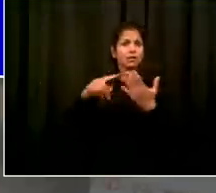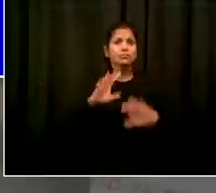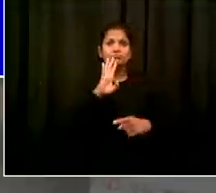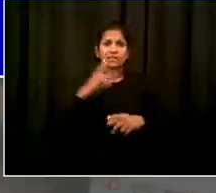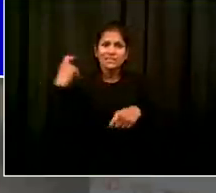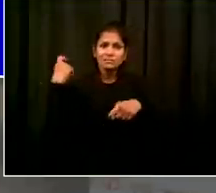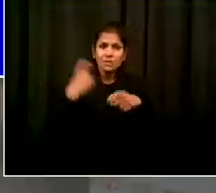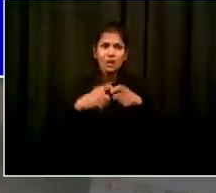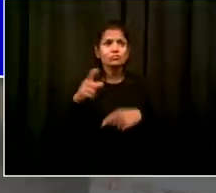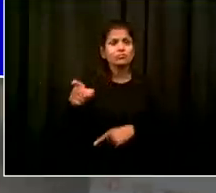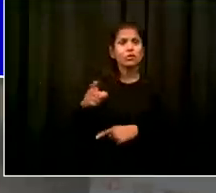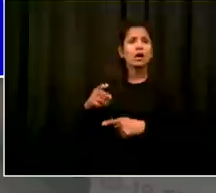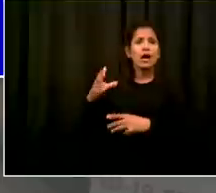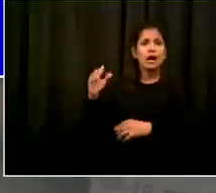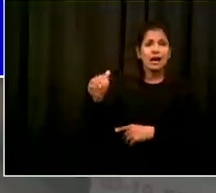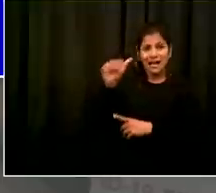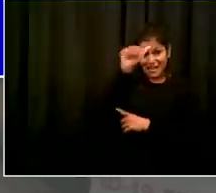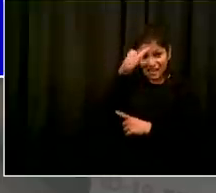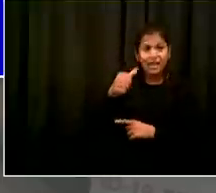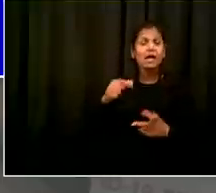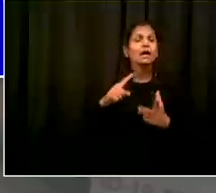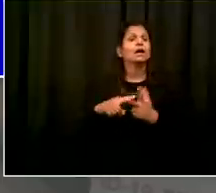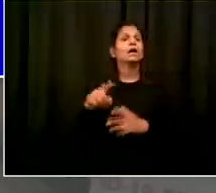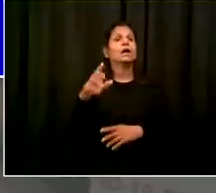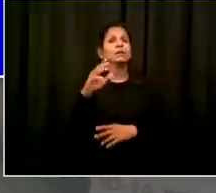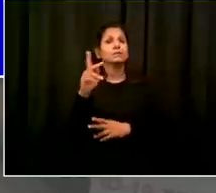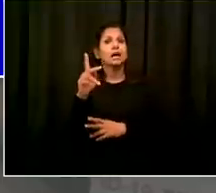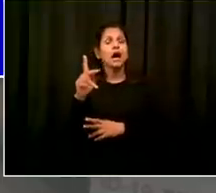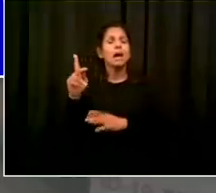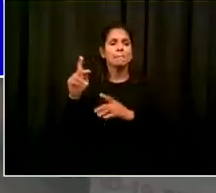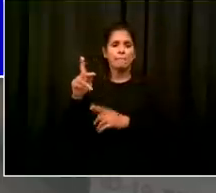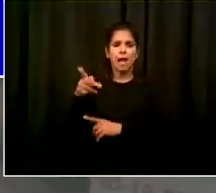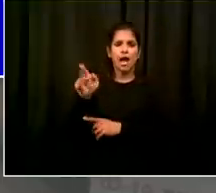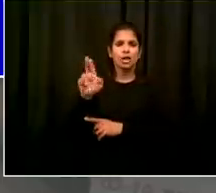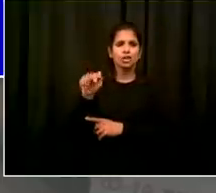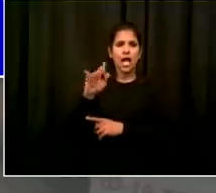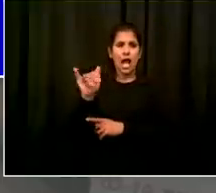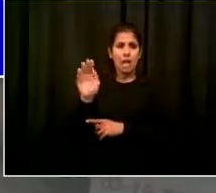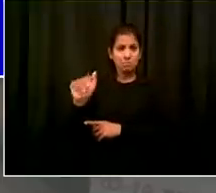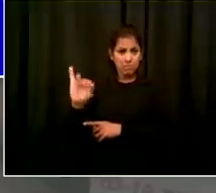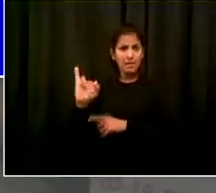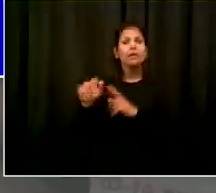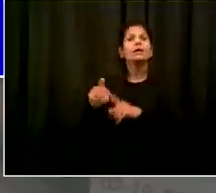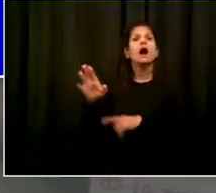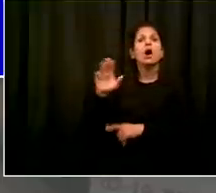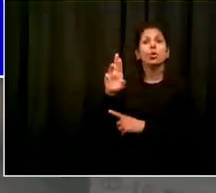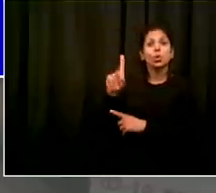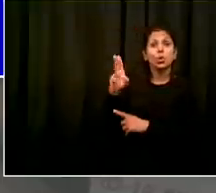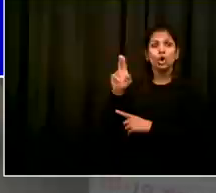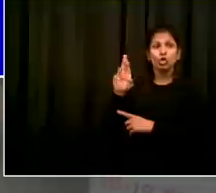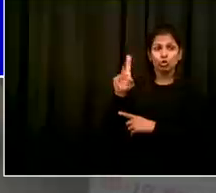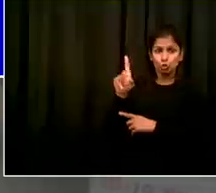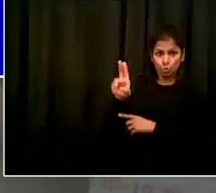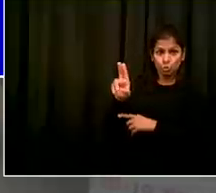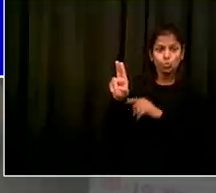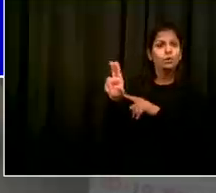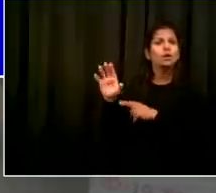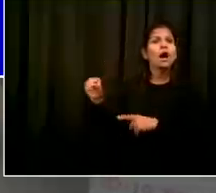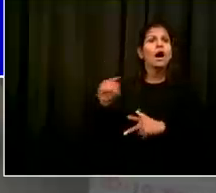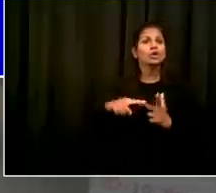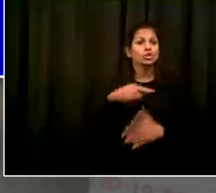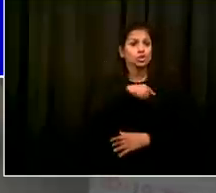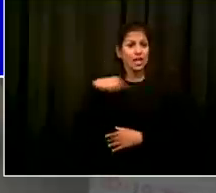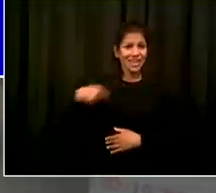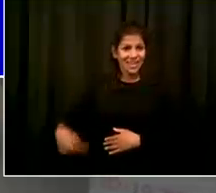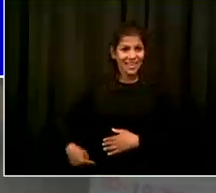ready to serve the needs of that particular community so whenever we see area we need to focus on we've seen consistently what happens a